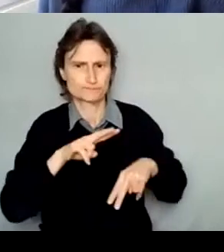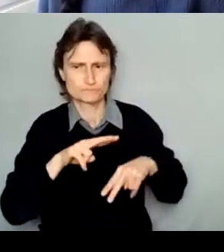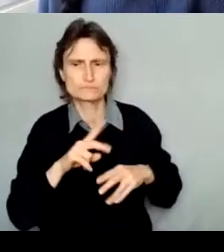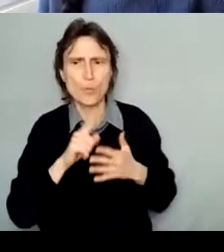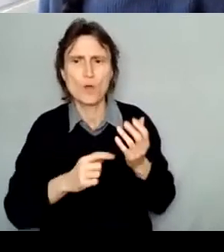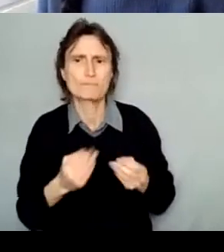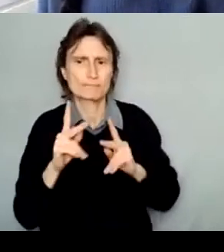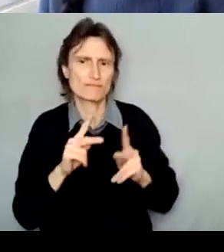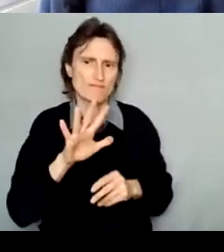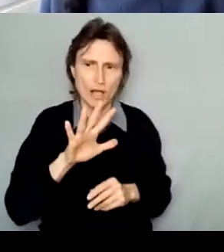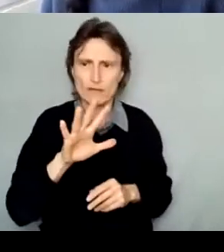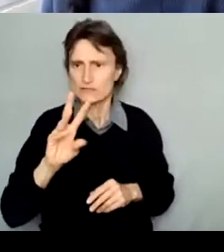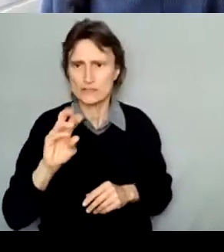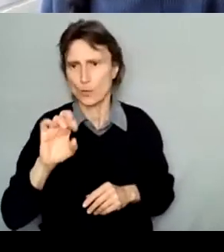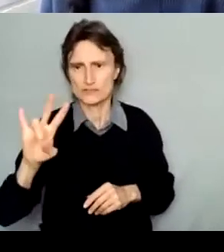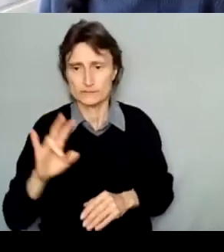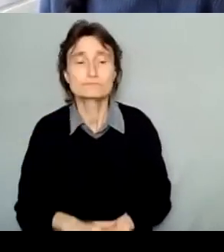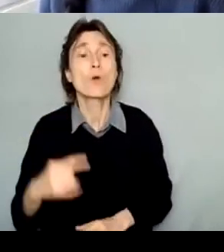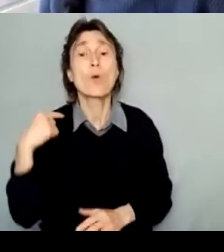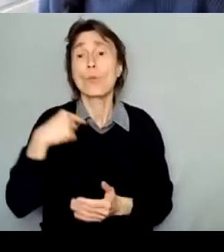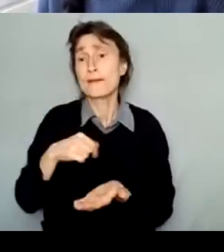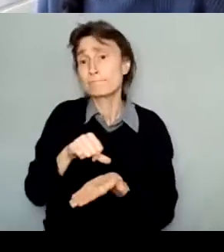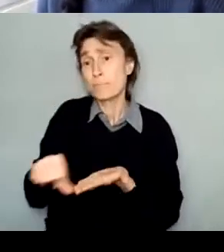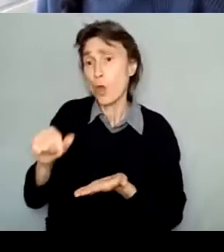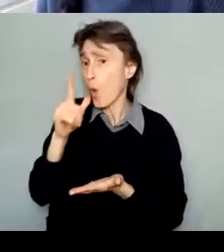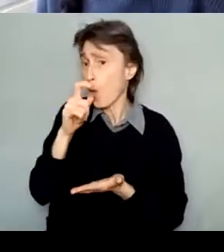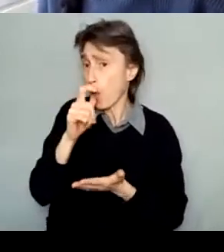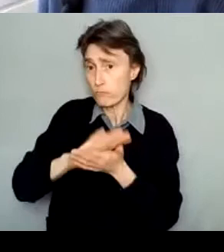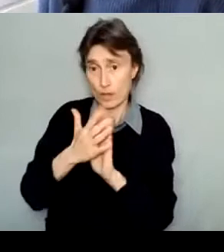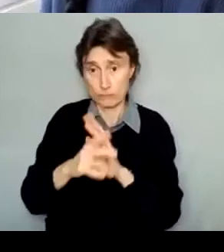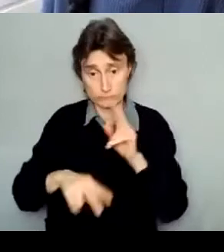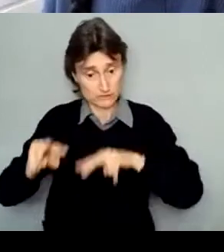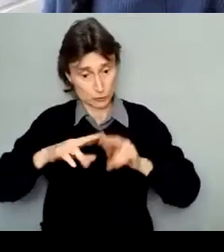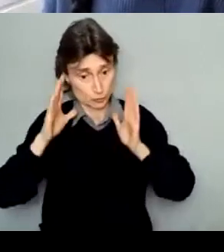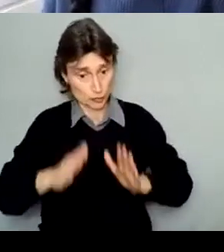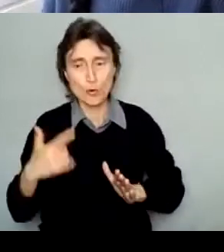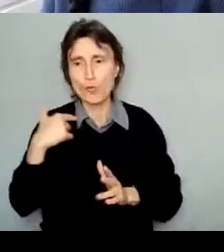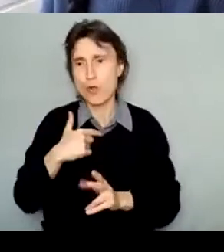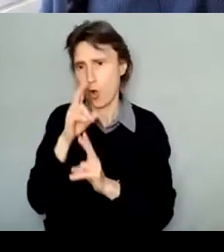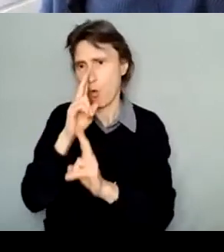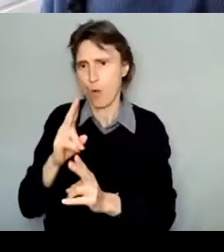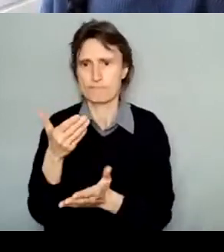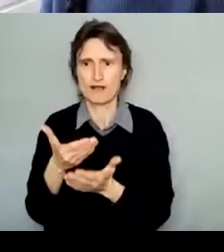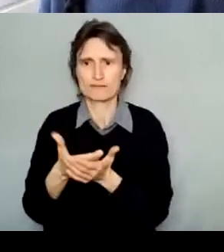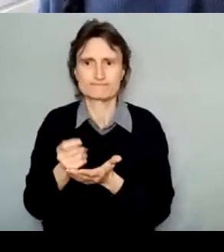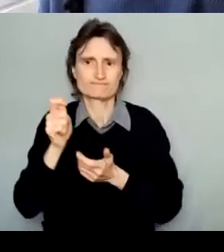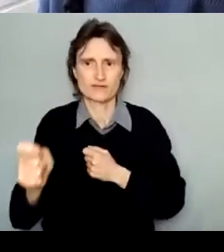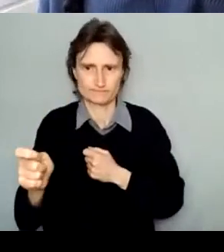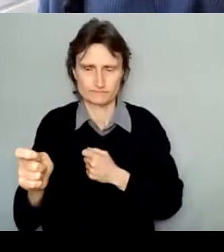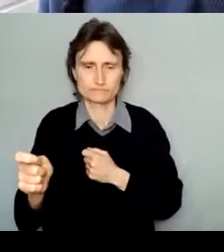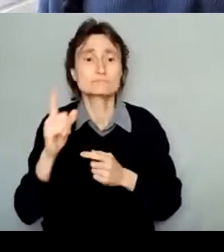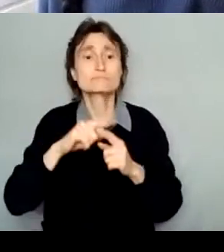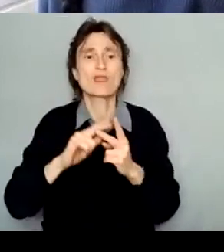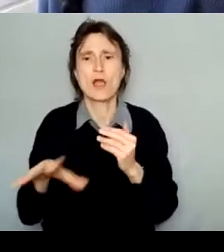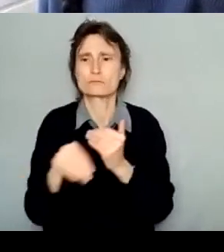We pay assessors an honorarium to serve on any of our committees. This honorarium has been increased from past years